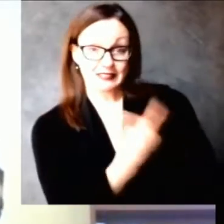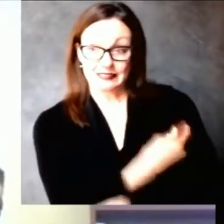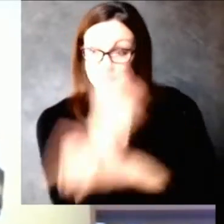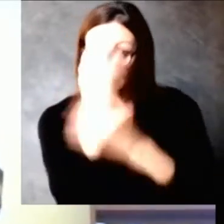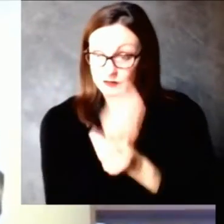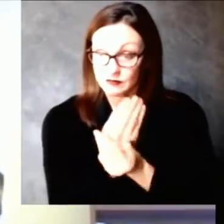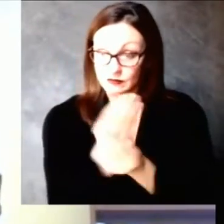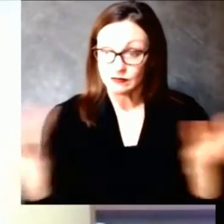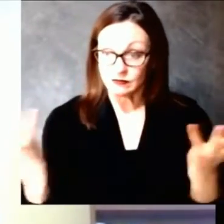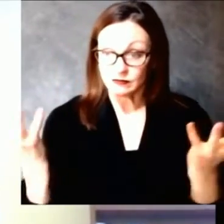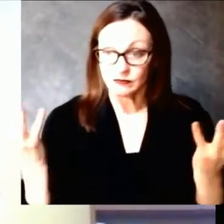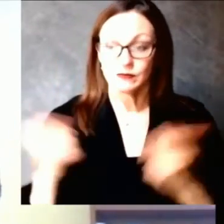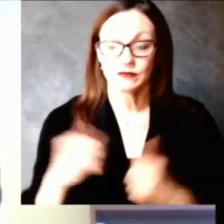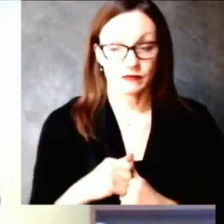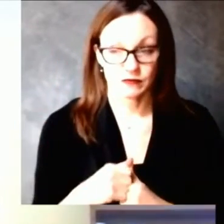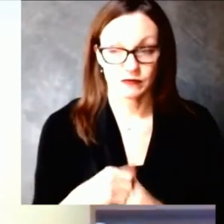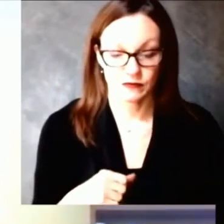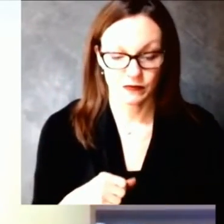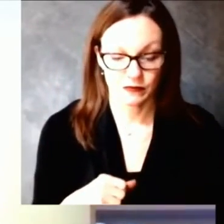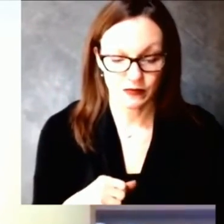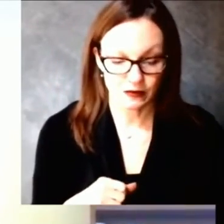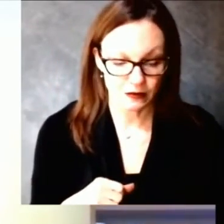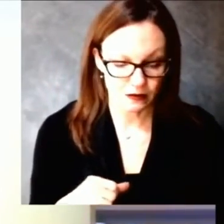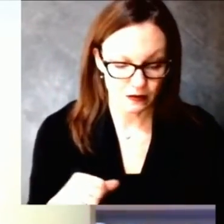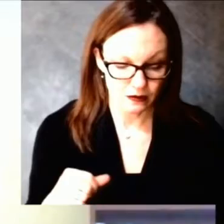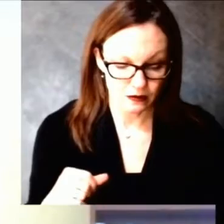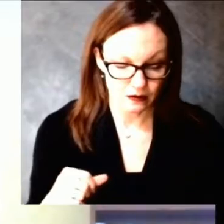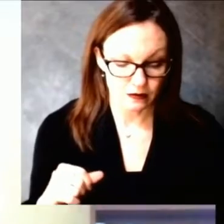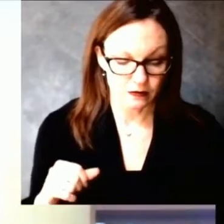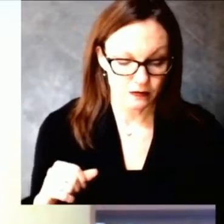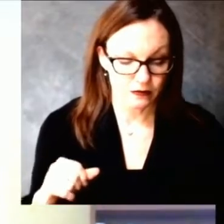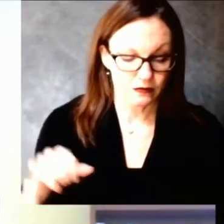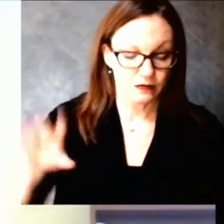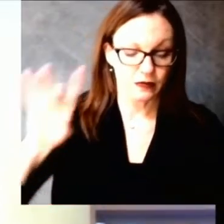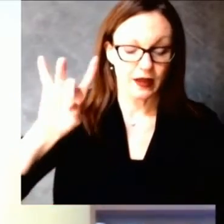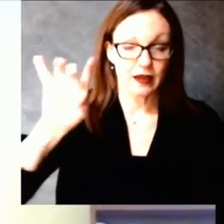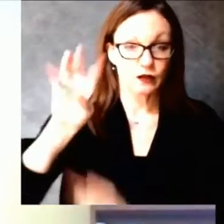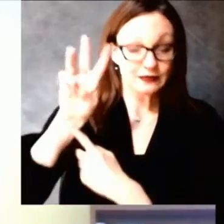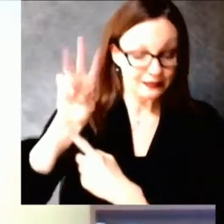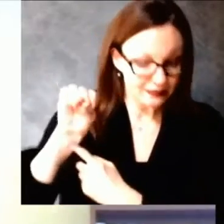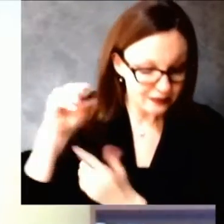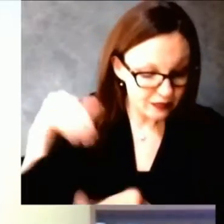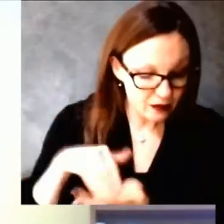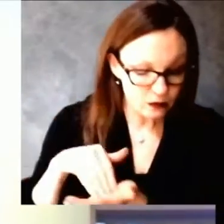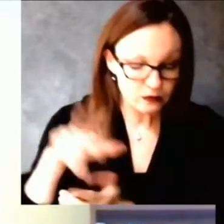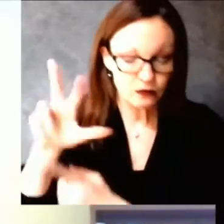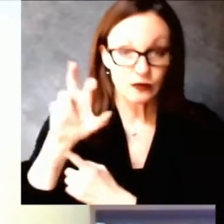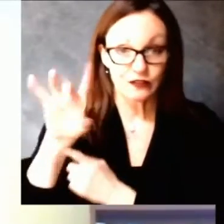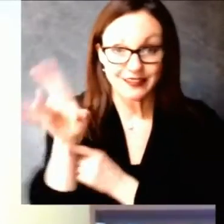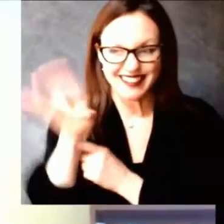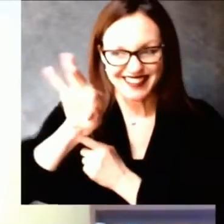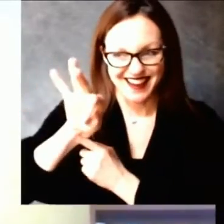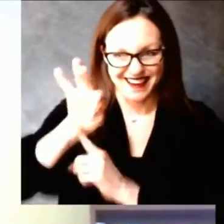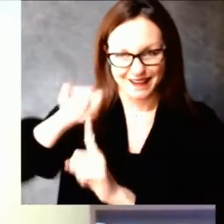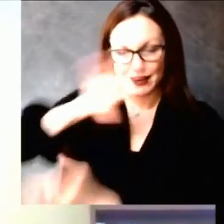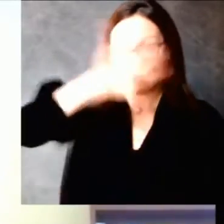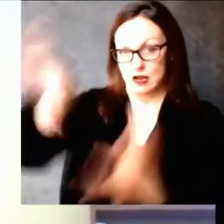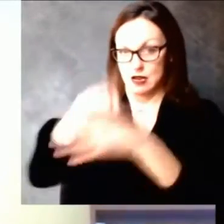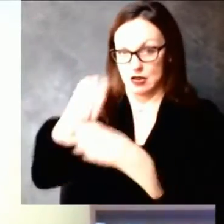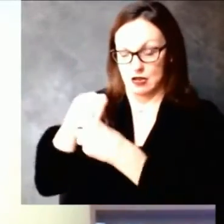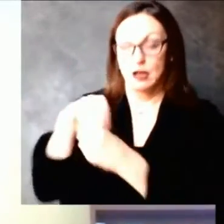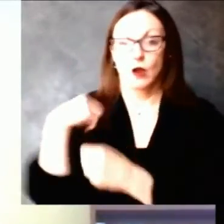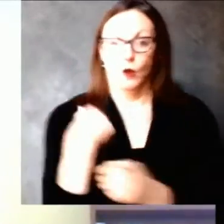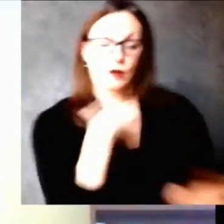197,362 of those doses have been second doses,